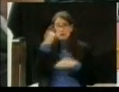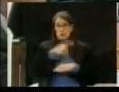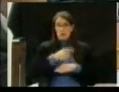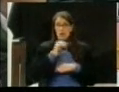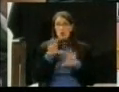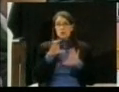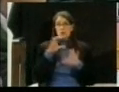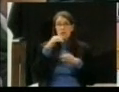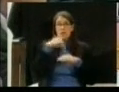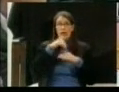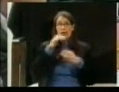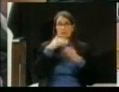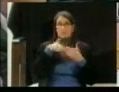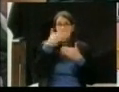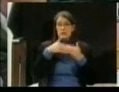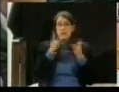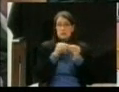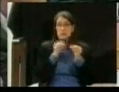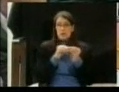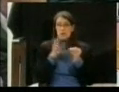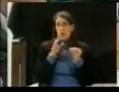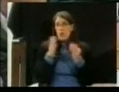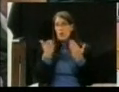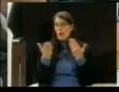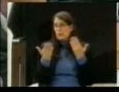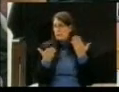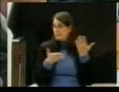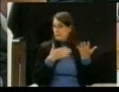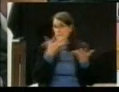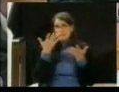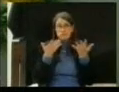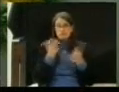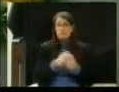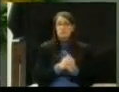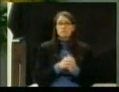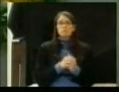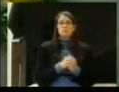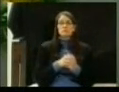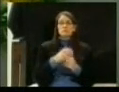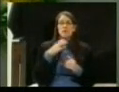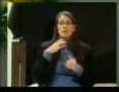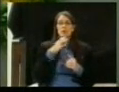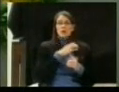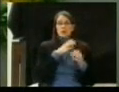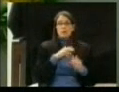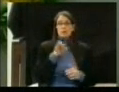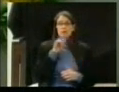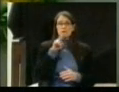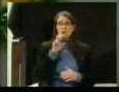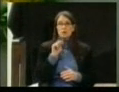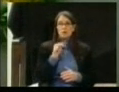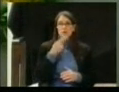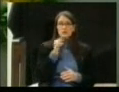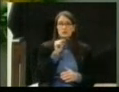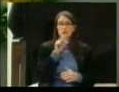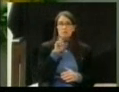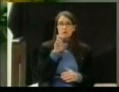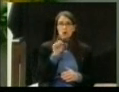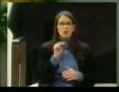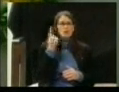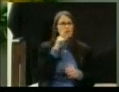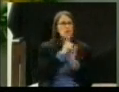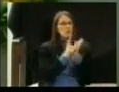Okay, Commissioner Ivan Harmon. This is for the law director. What is the worst scenario that would happen if we lost the lawsuit?